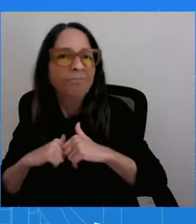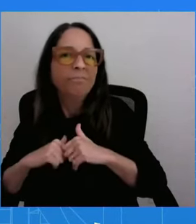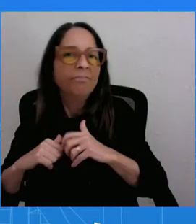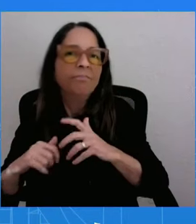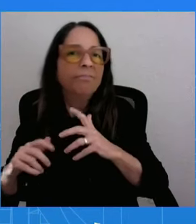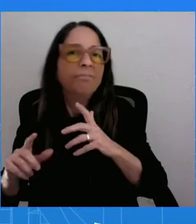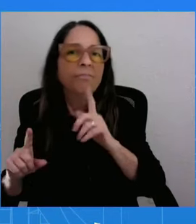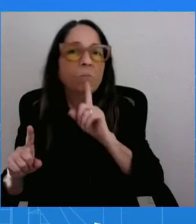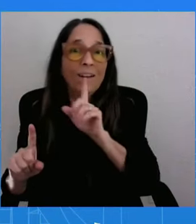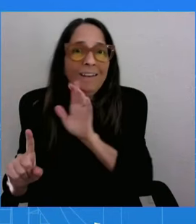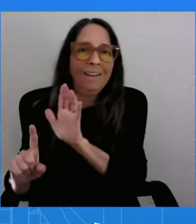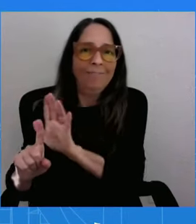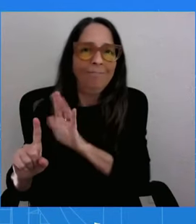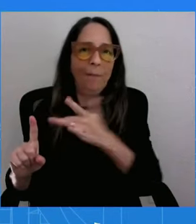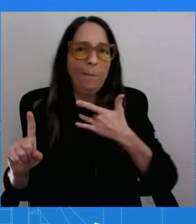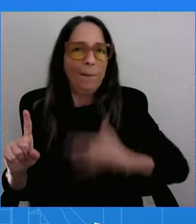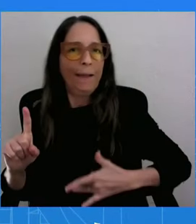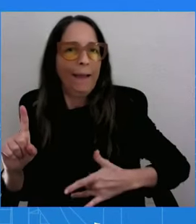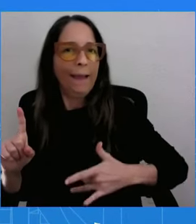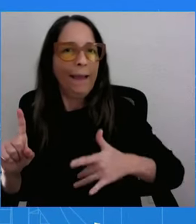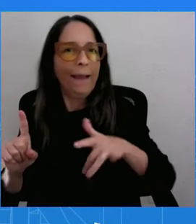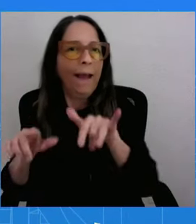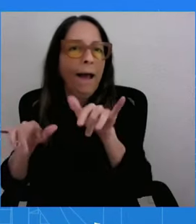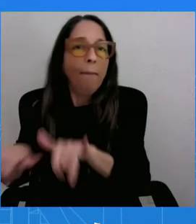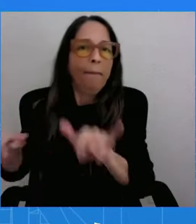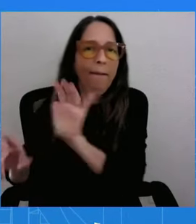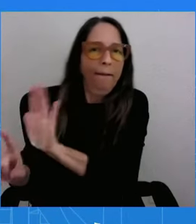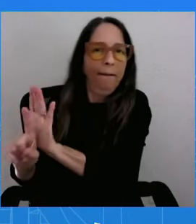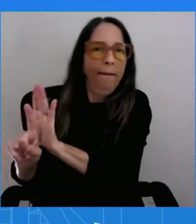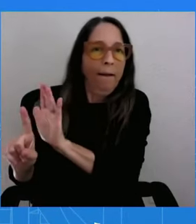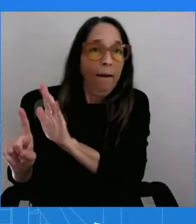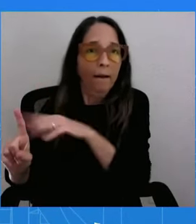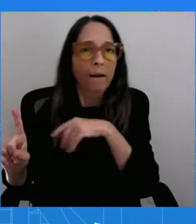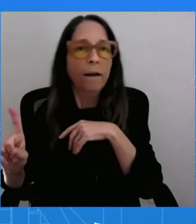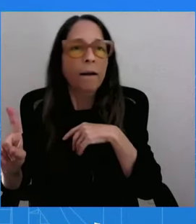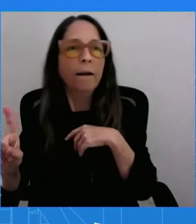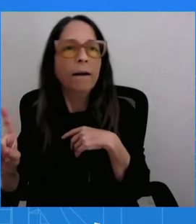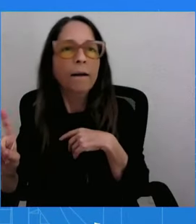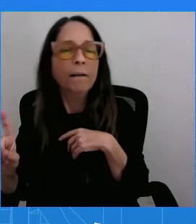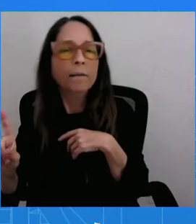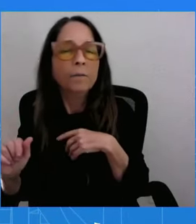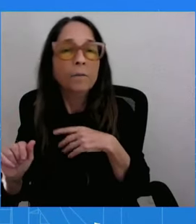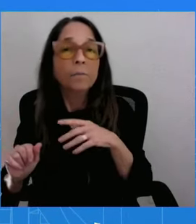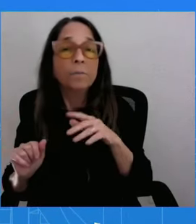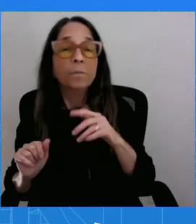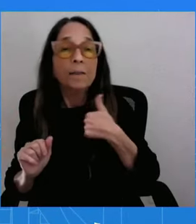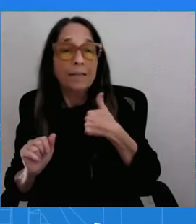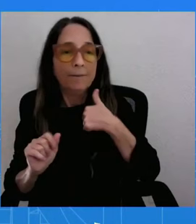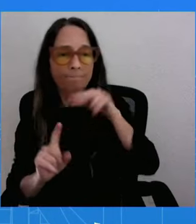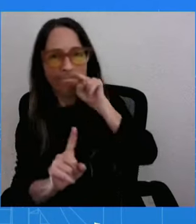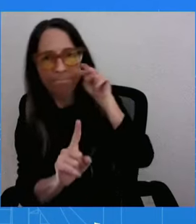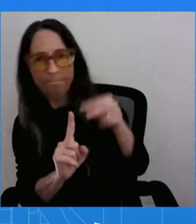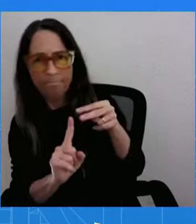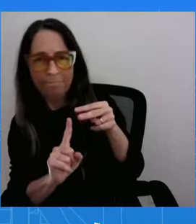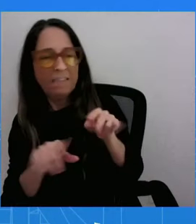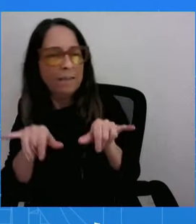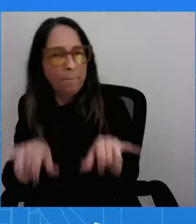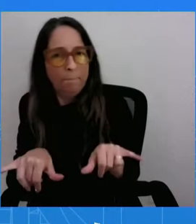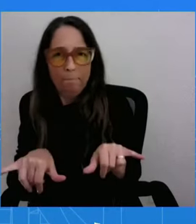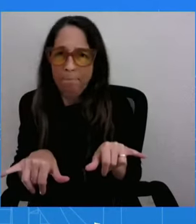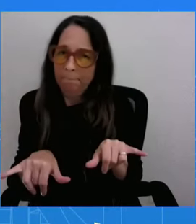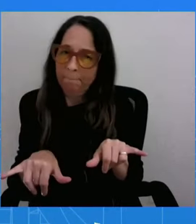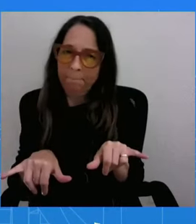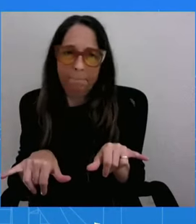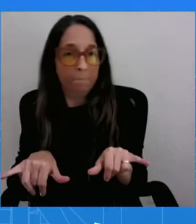Nothing's changed about our view that Ukraine should be able to use the tools it has available to it to defend itself. And that's why air defense